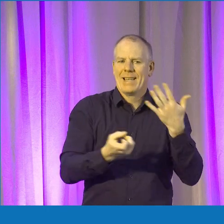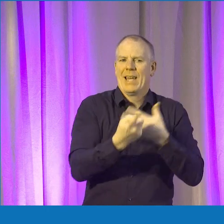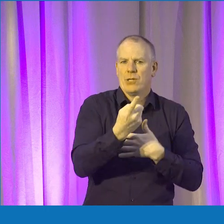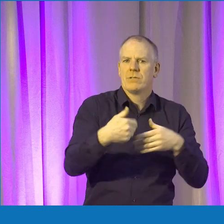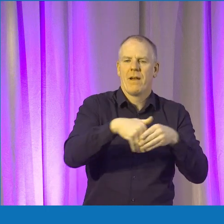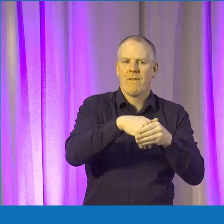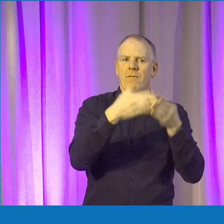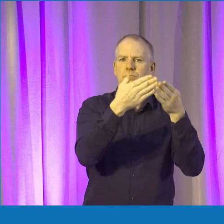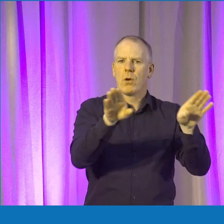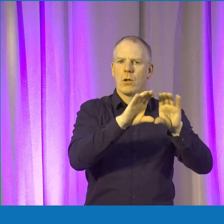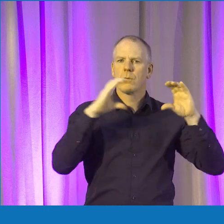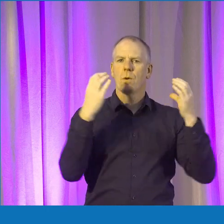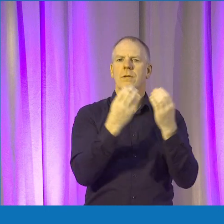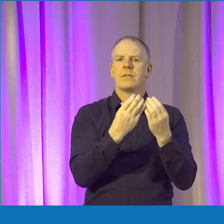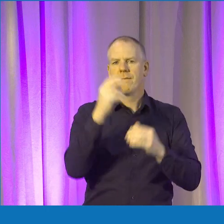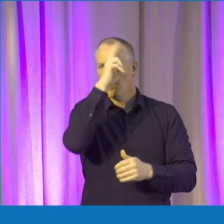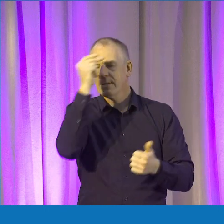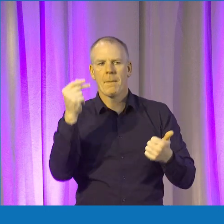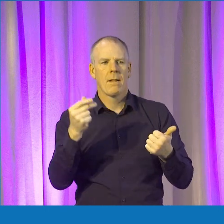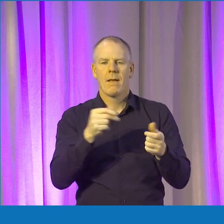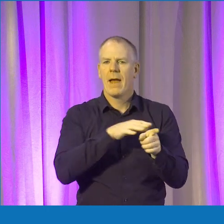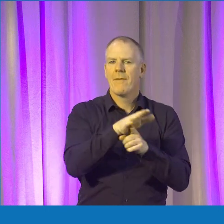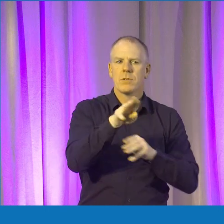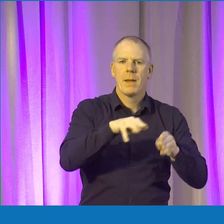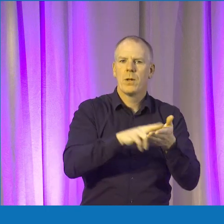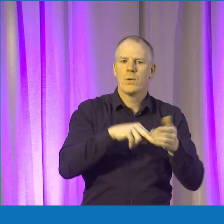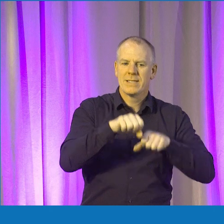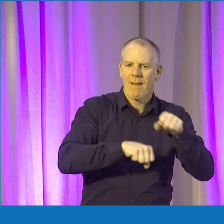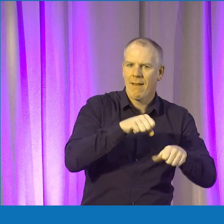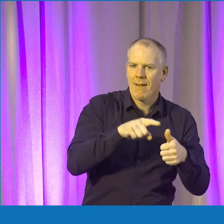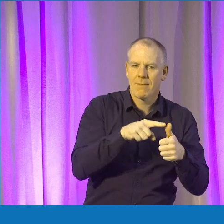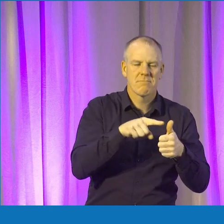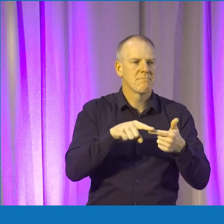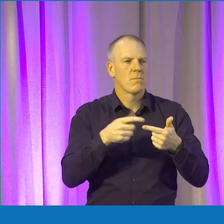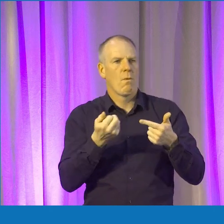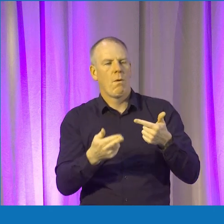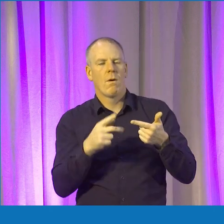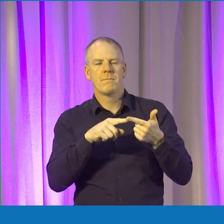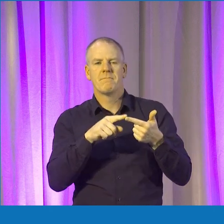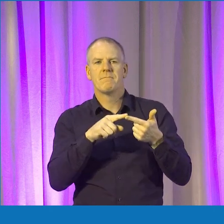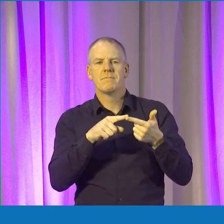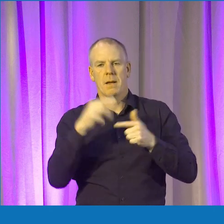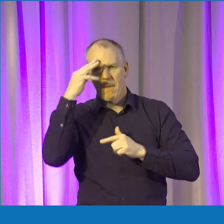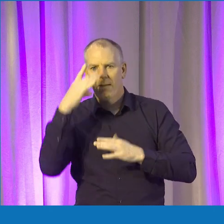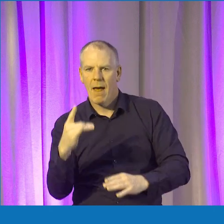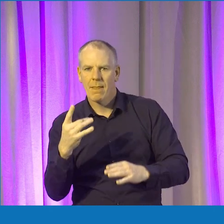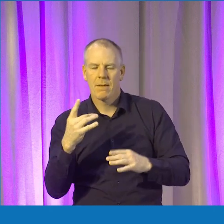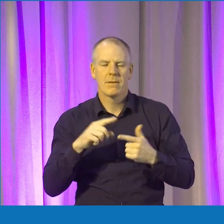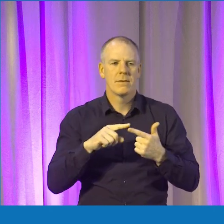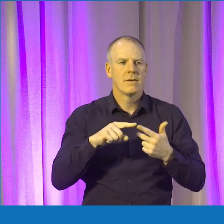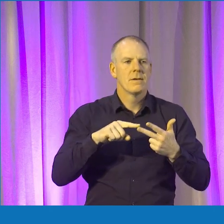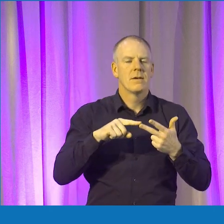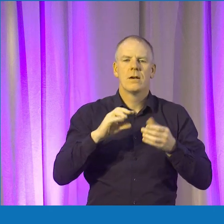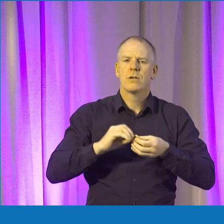in the wider community from incentivizing people to cycle, to mental health, to